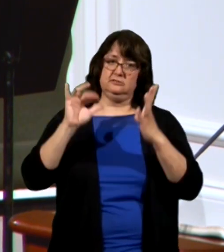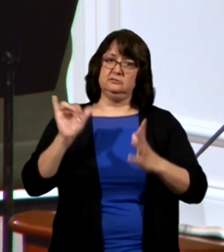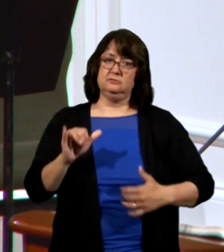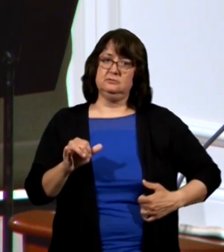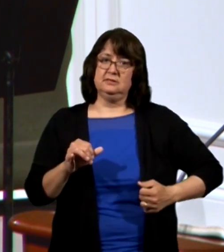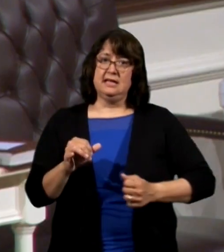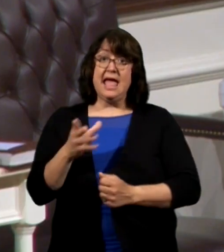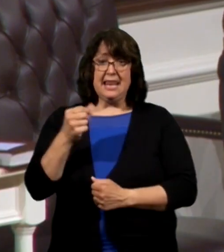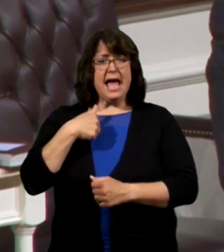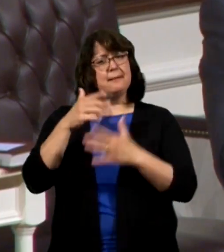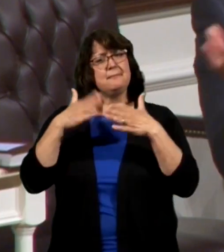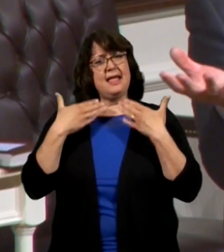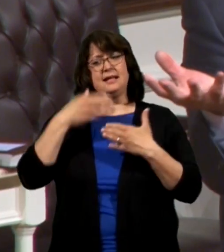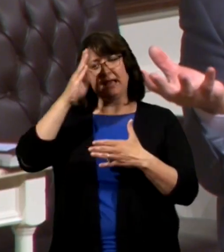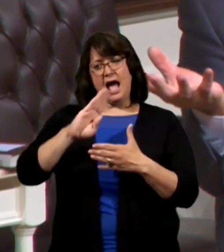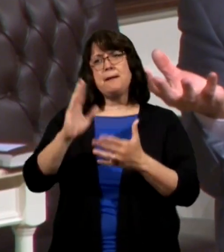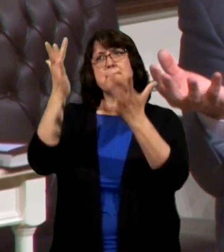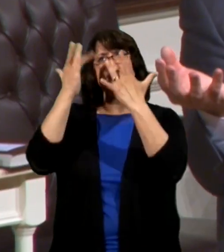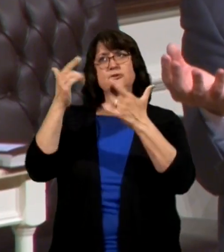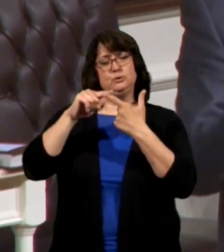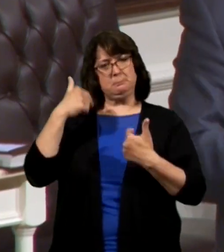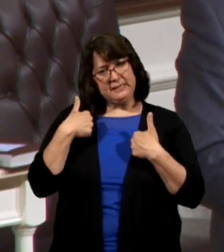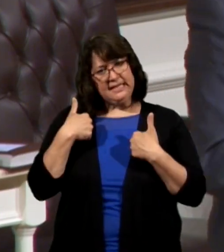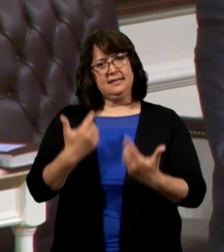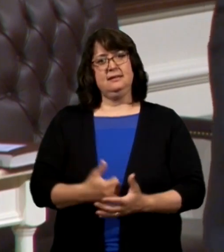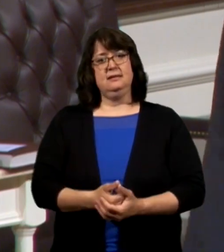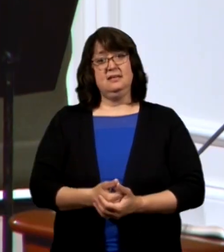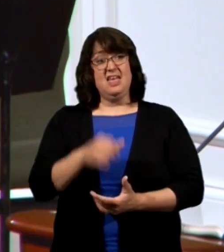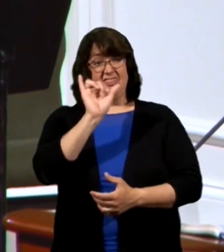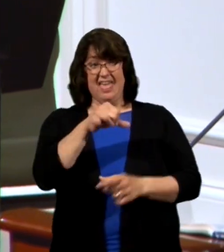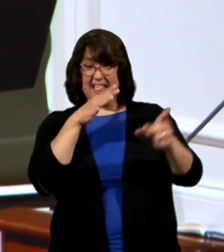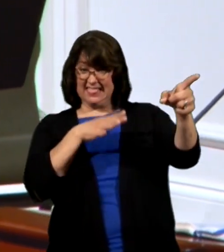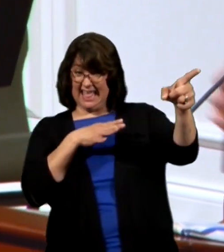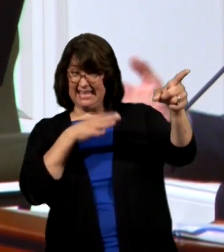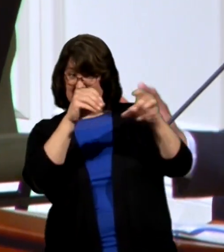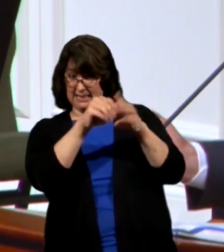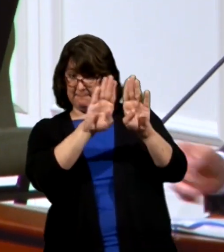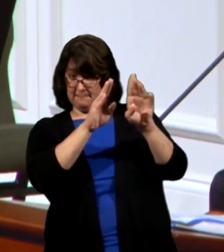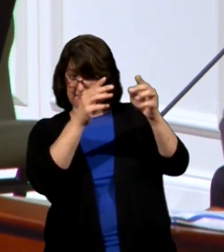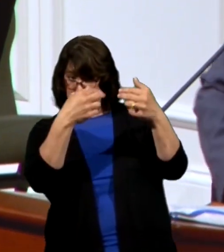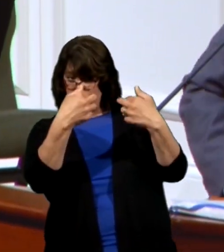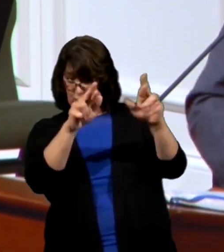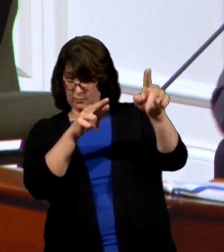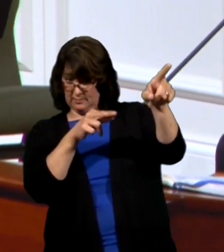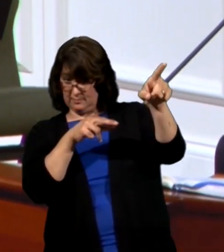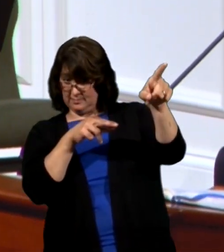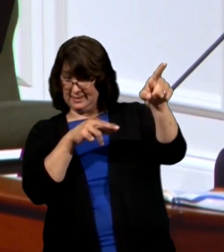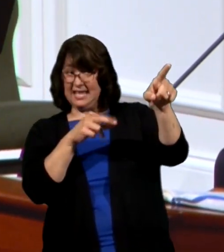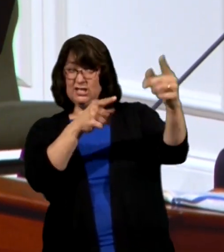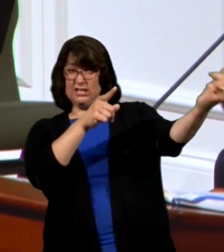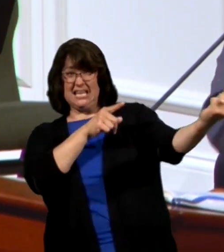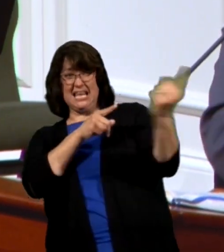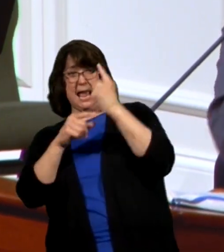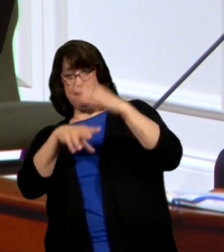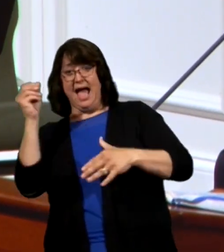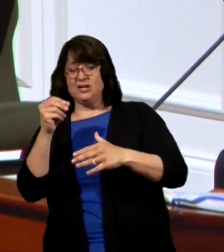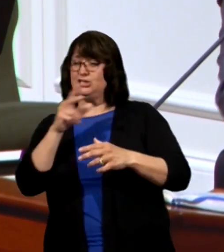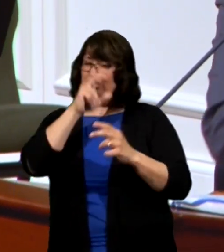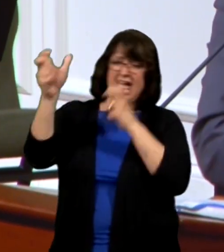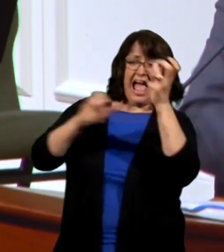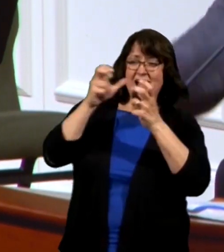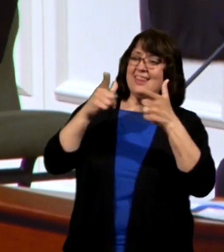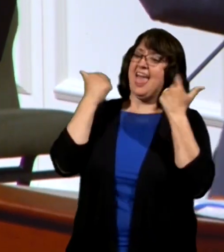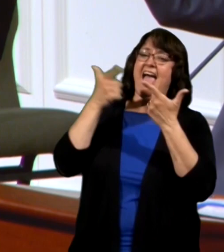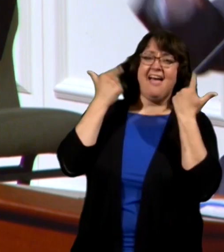I'm glad God was merciful to me well that lady was in there and she'd been listening and she came out shouting